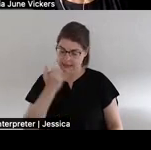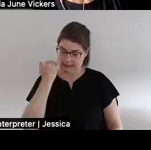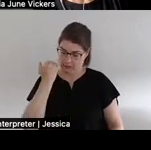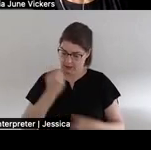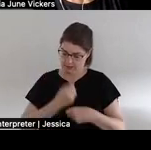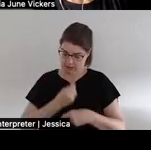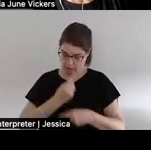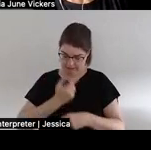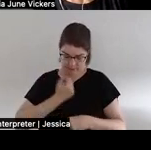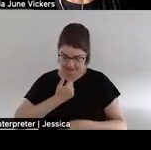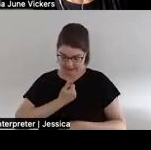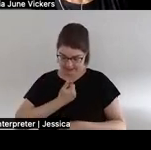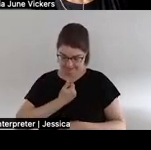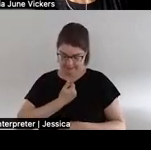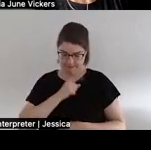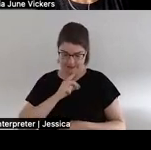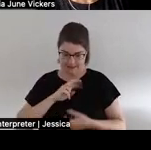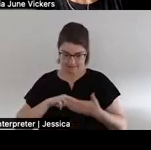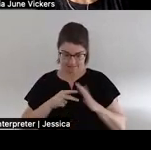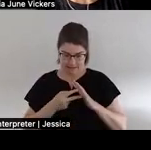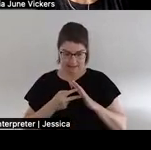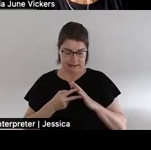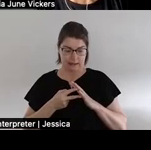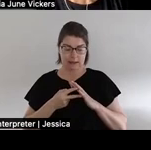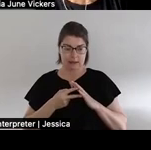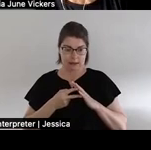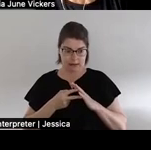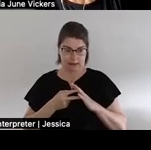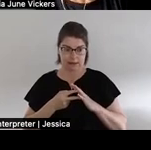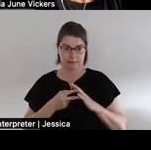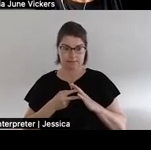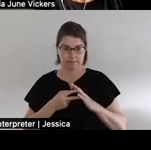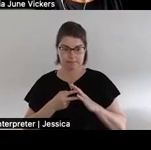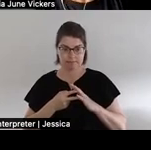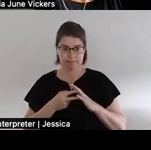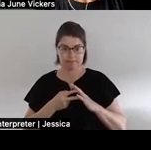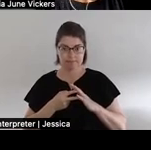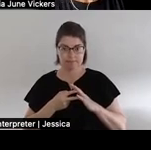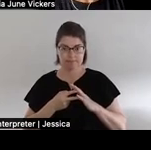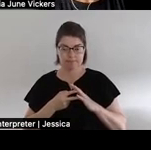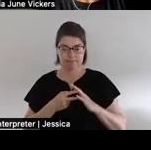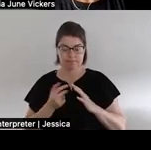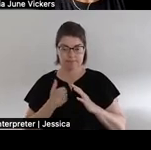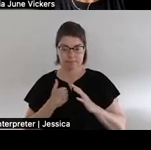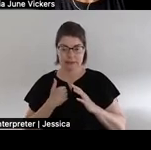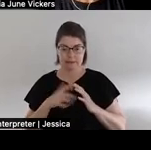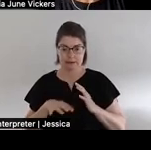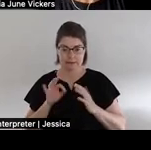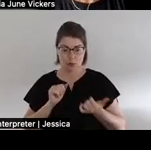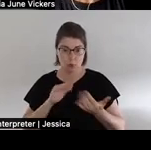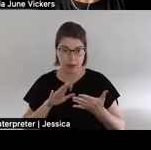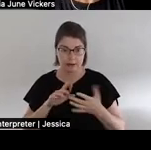meant that i've been able to find ways methods to